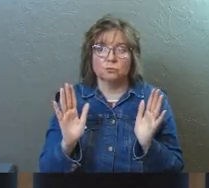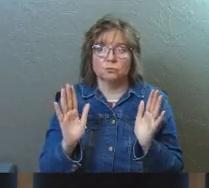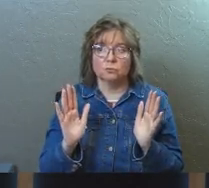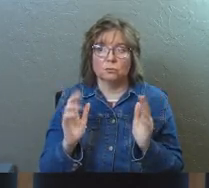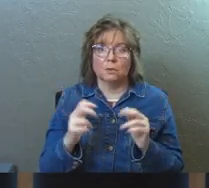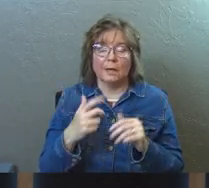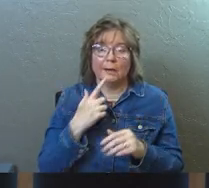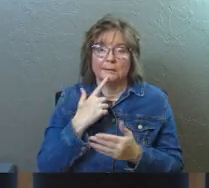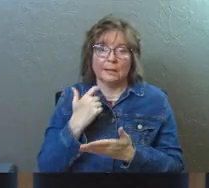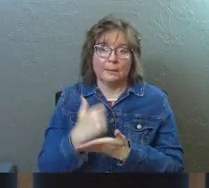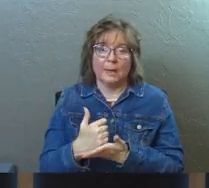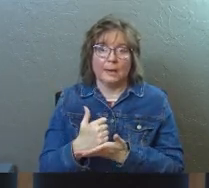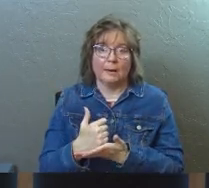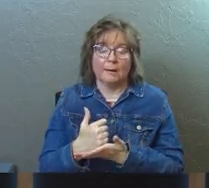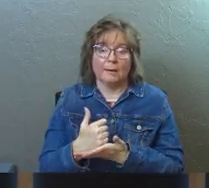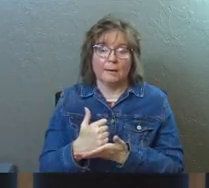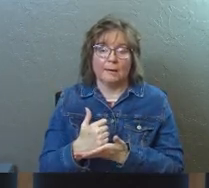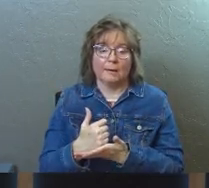And I said, amen.